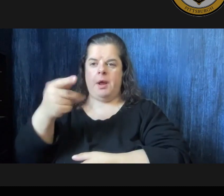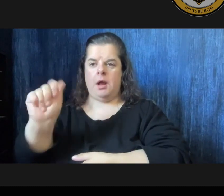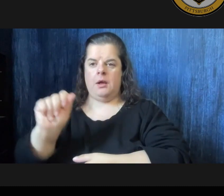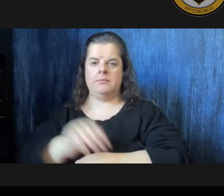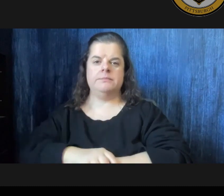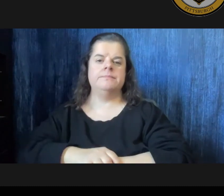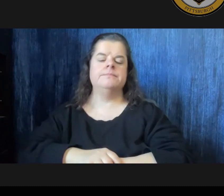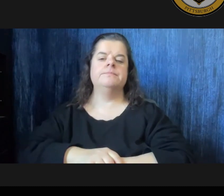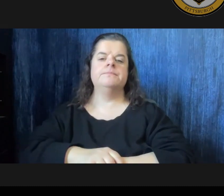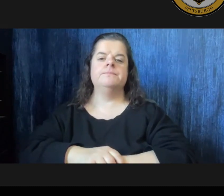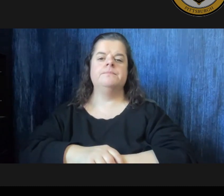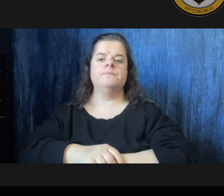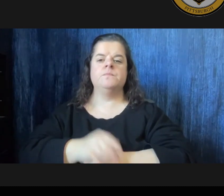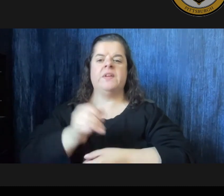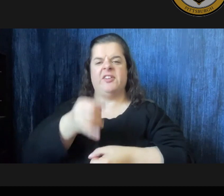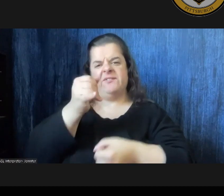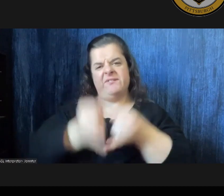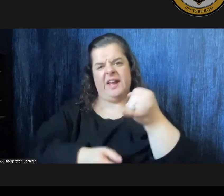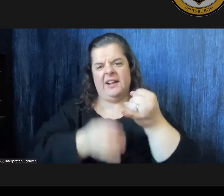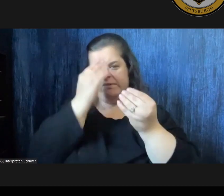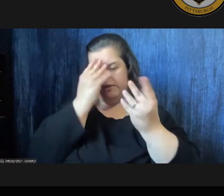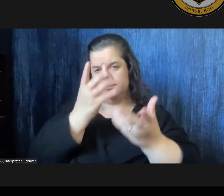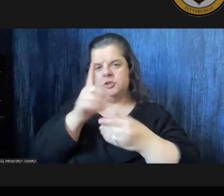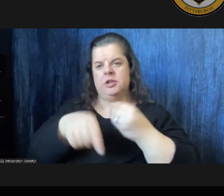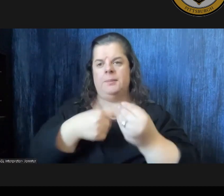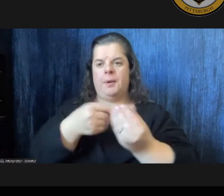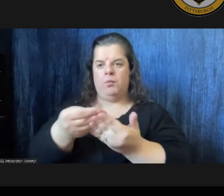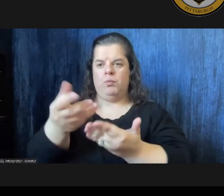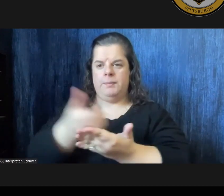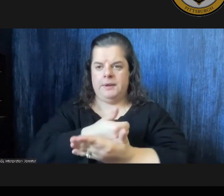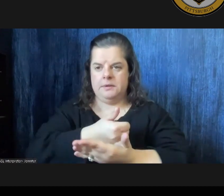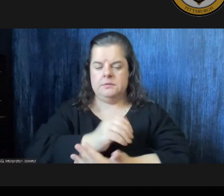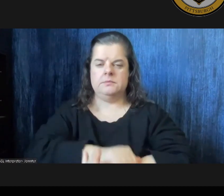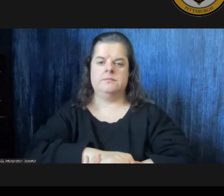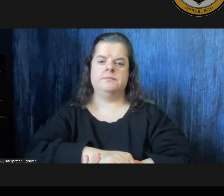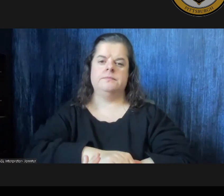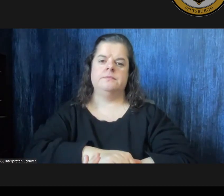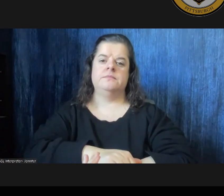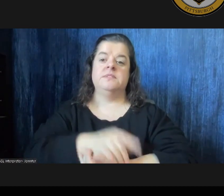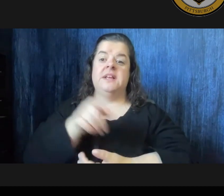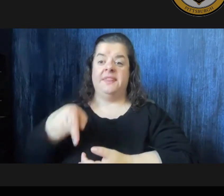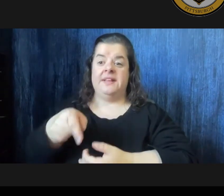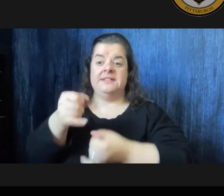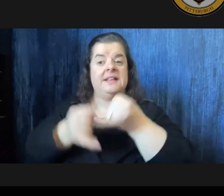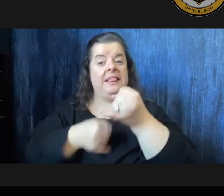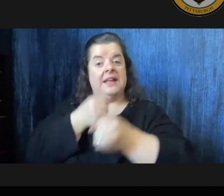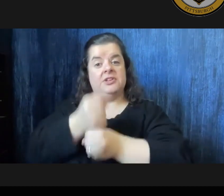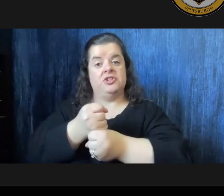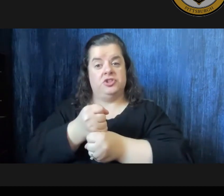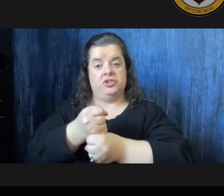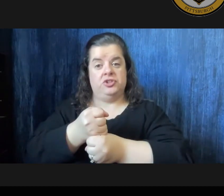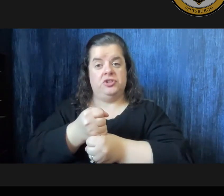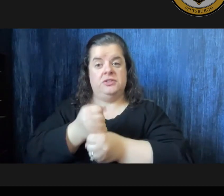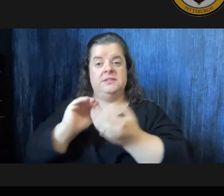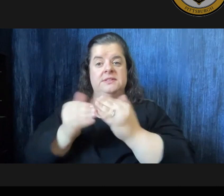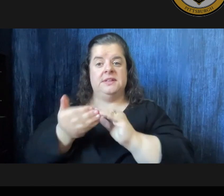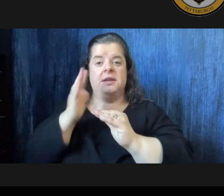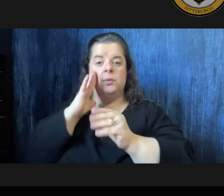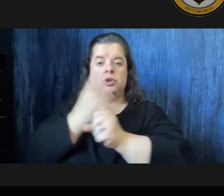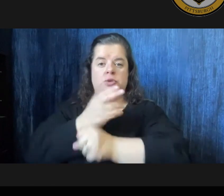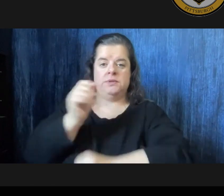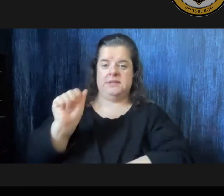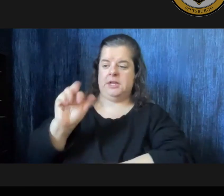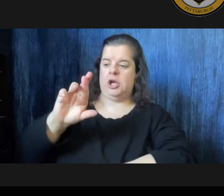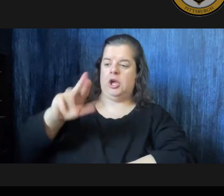now just a few final notes regarding revenues this is the last year the city will be using american rescue